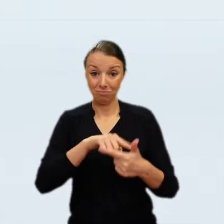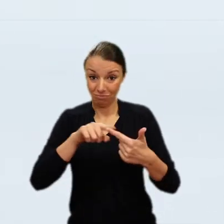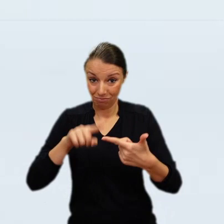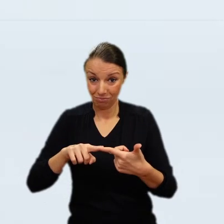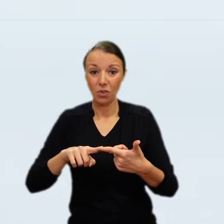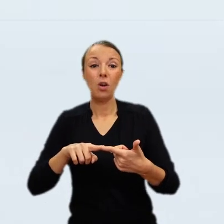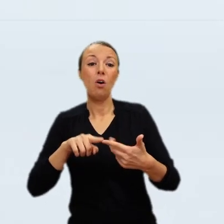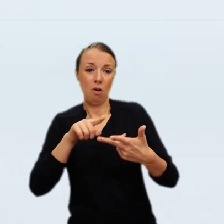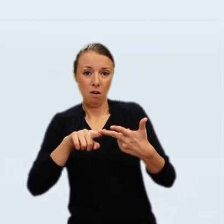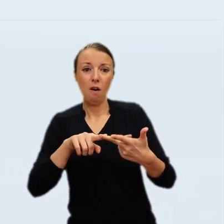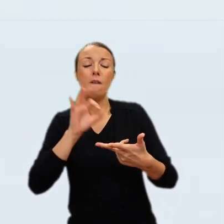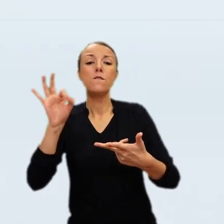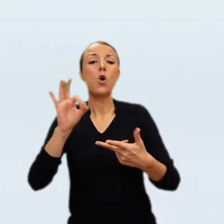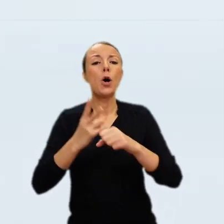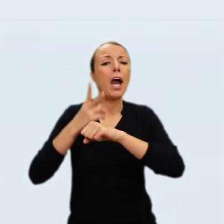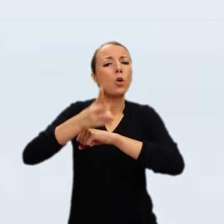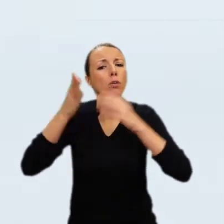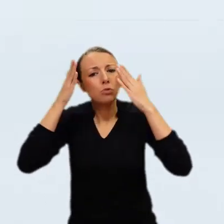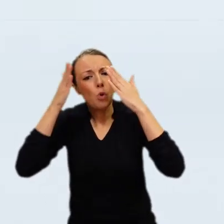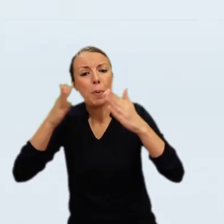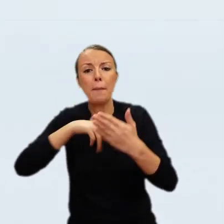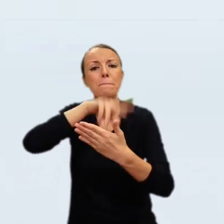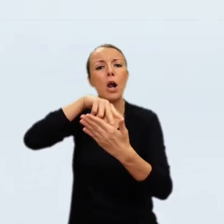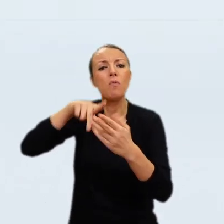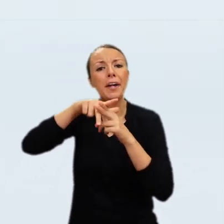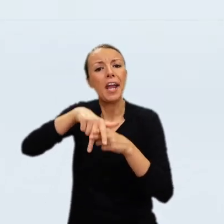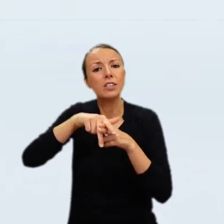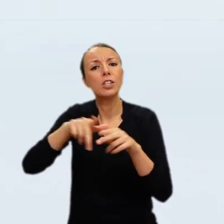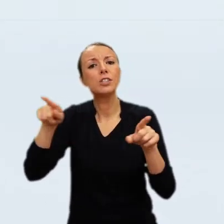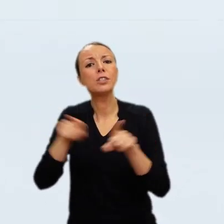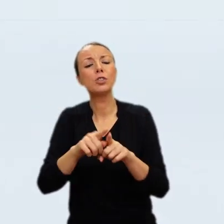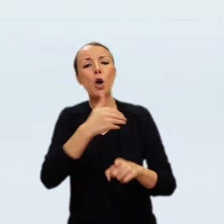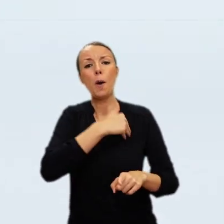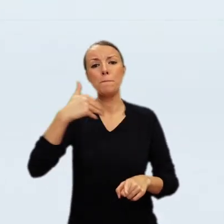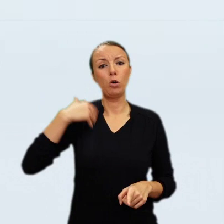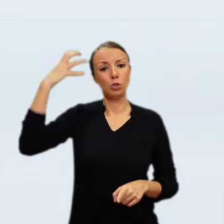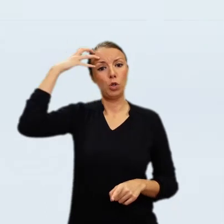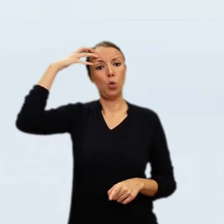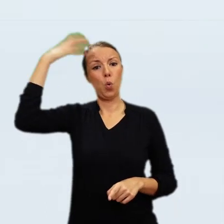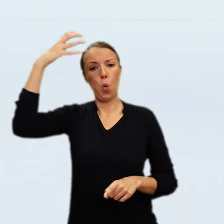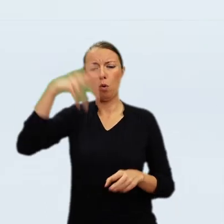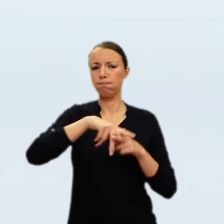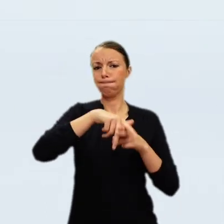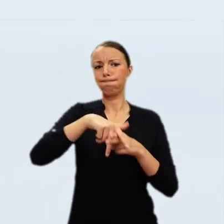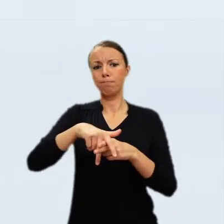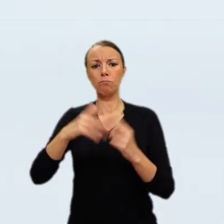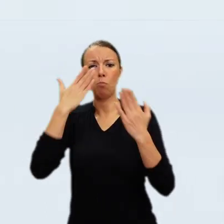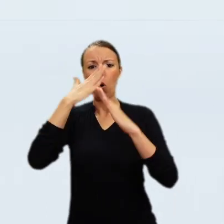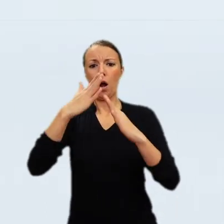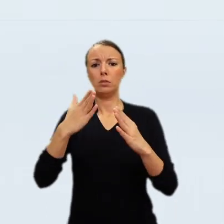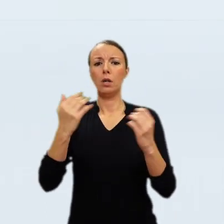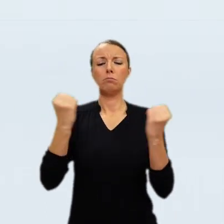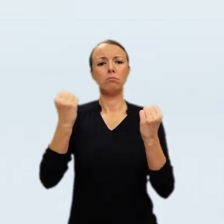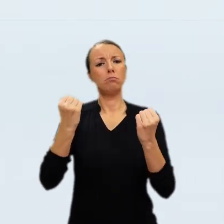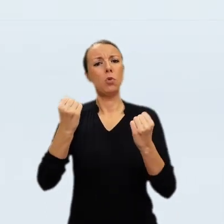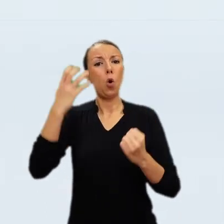The Rembrandt was then sent to London, where the painter Ambrose McAvoy produced a copy in early July 1910. On